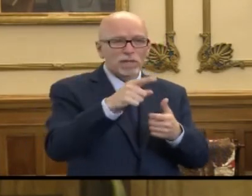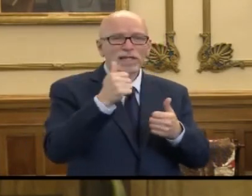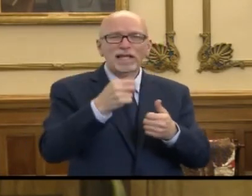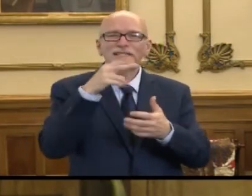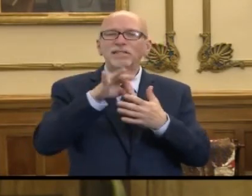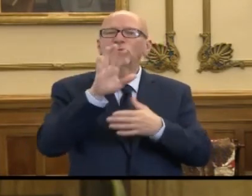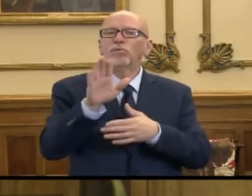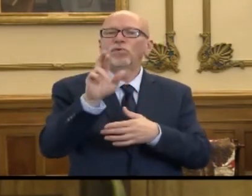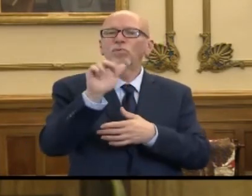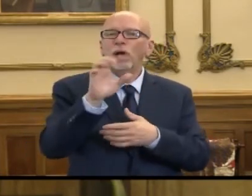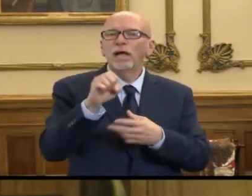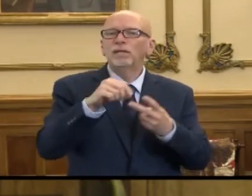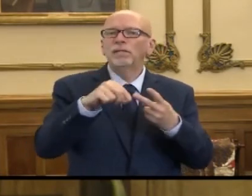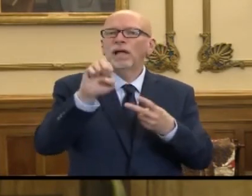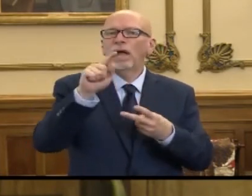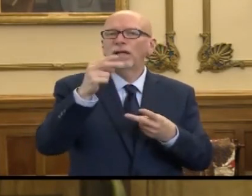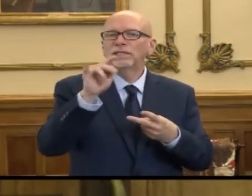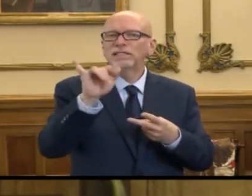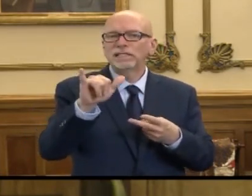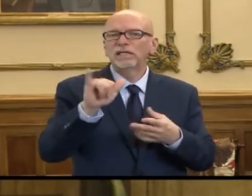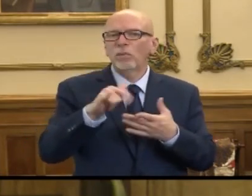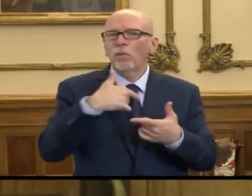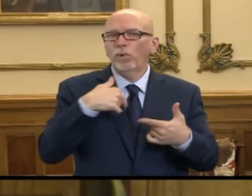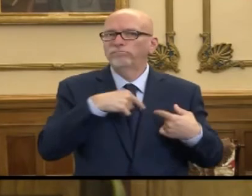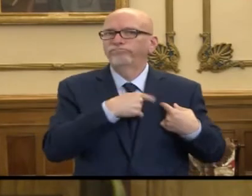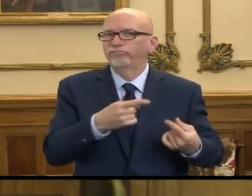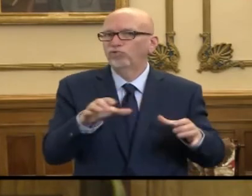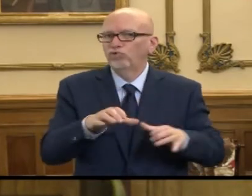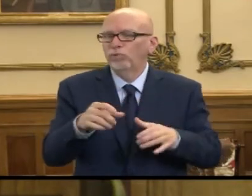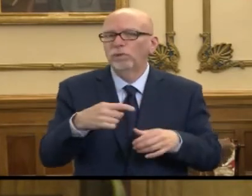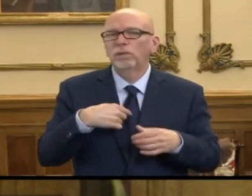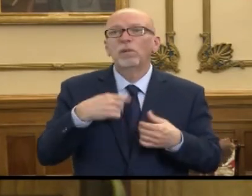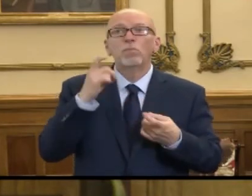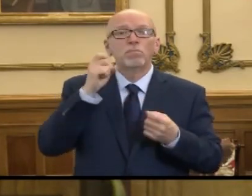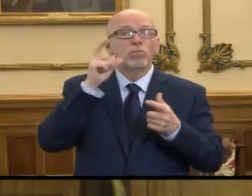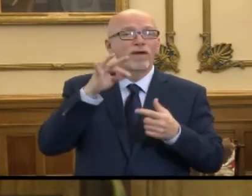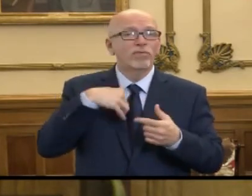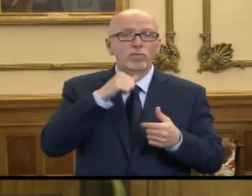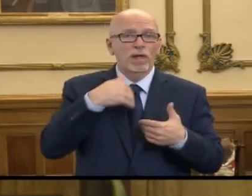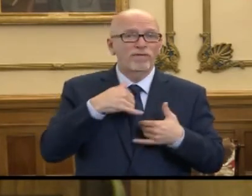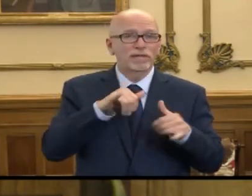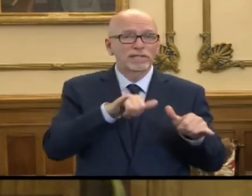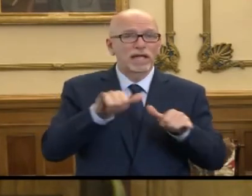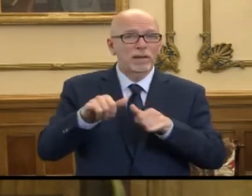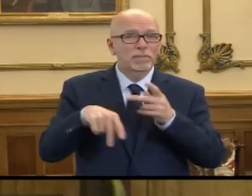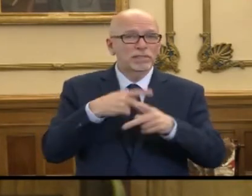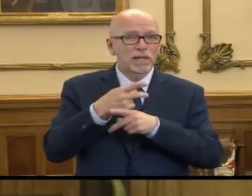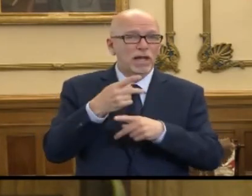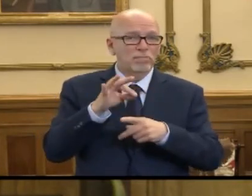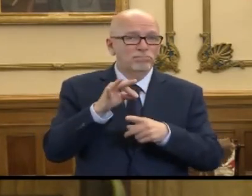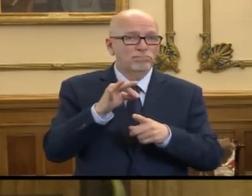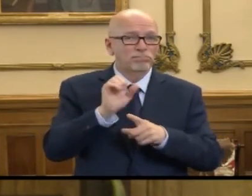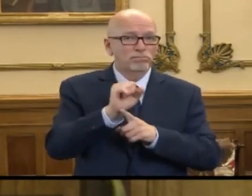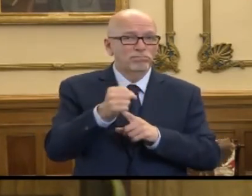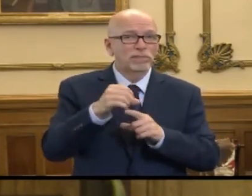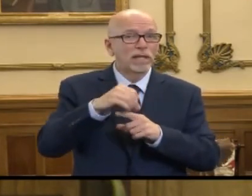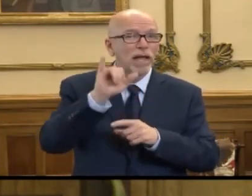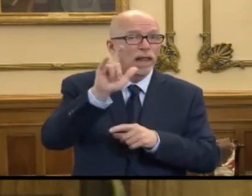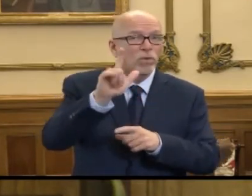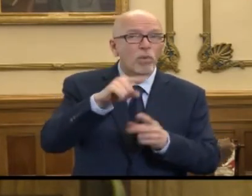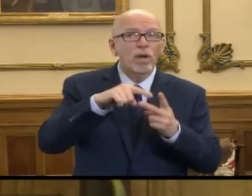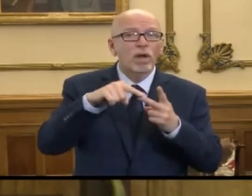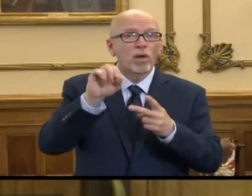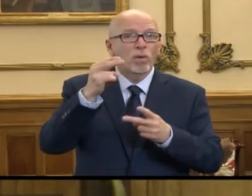that's what we've been in the process of doing. I think that I'll be very surprised if we don't have the same types of disparities that we're seeing in Illinois and